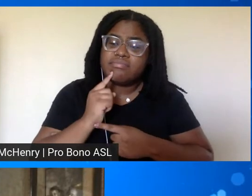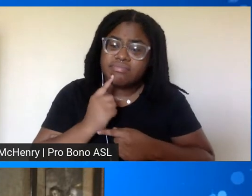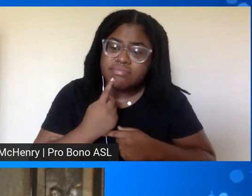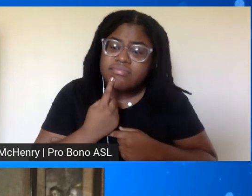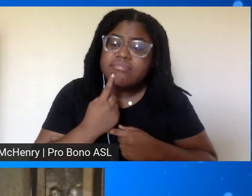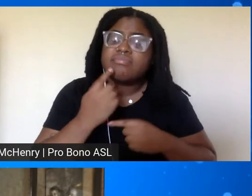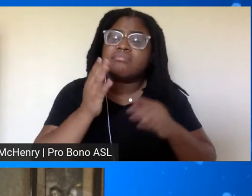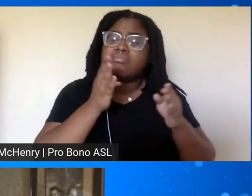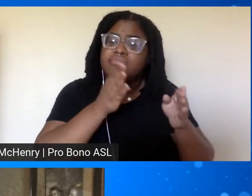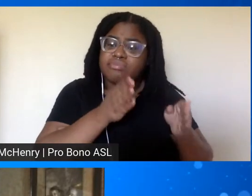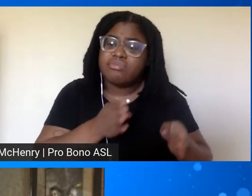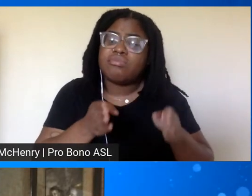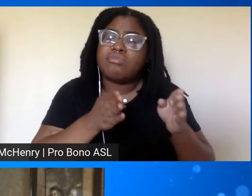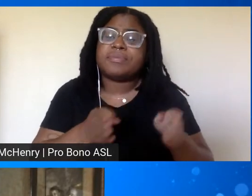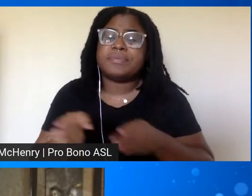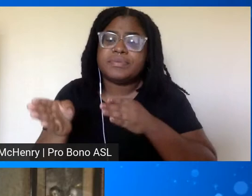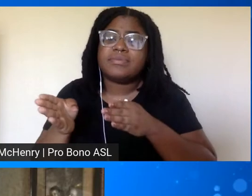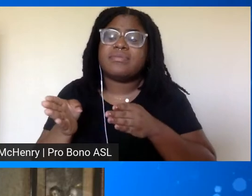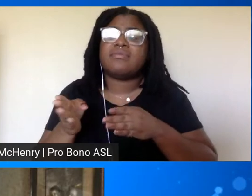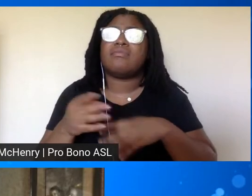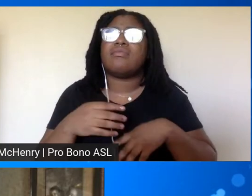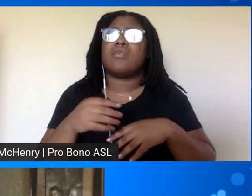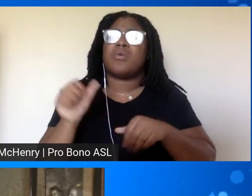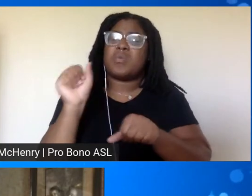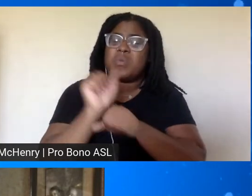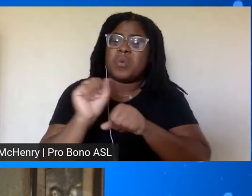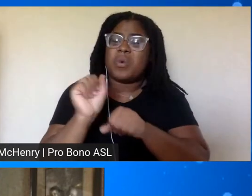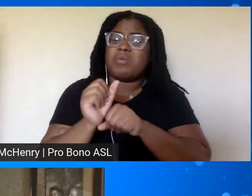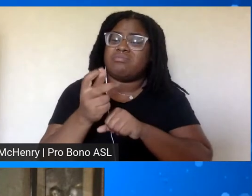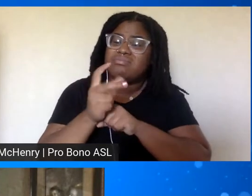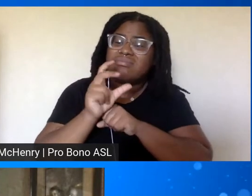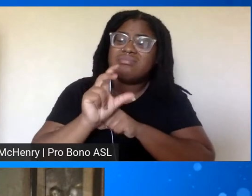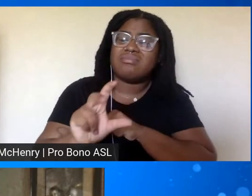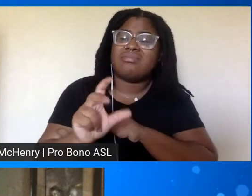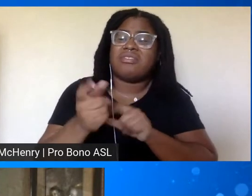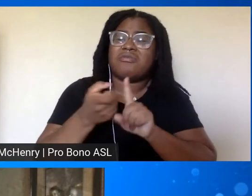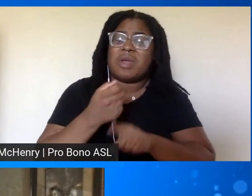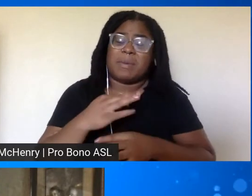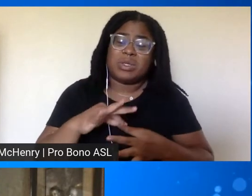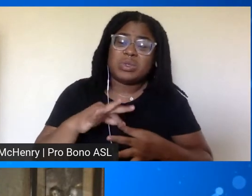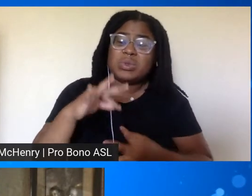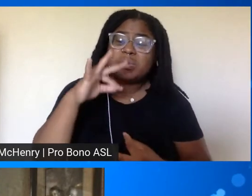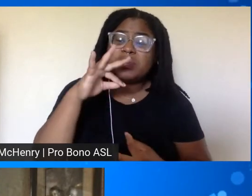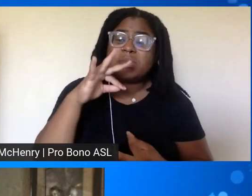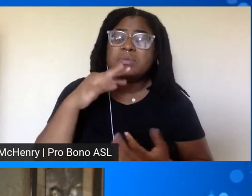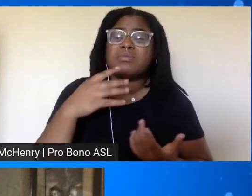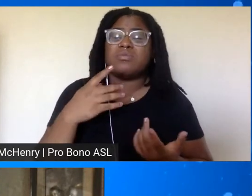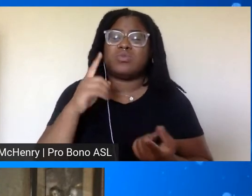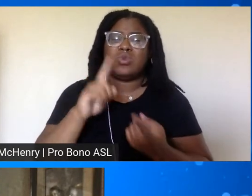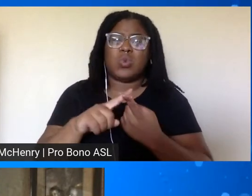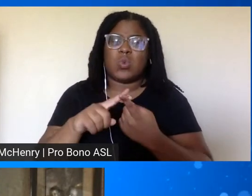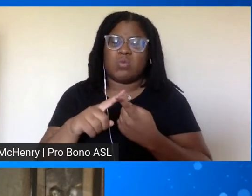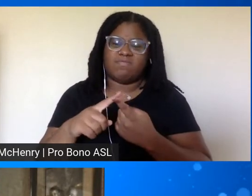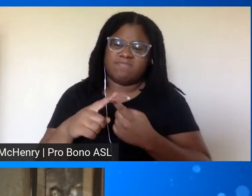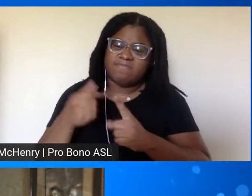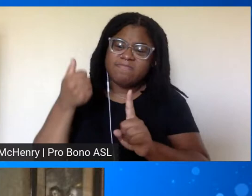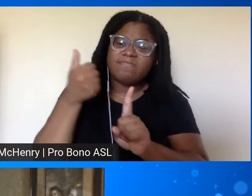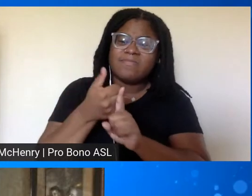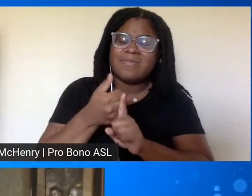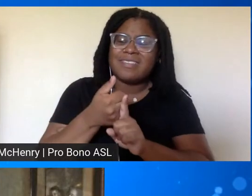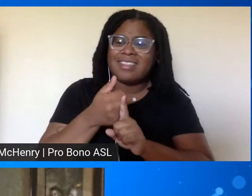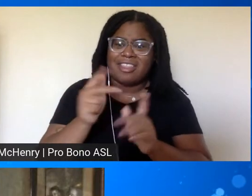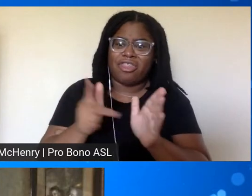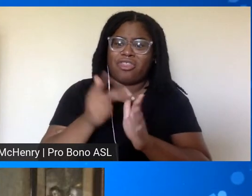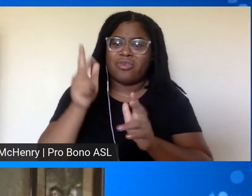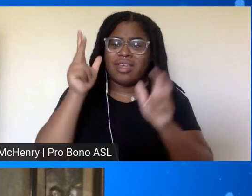uh effort out of our souls and spirit uh to attack uh these these evils